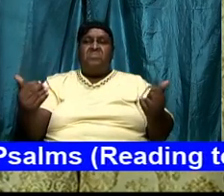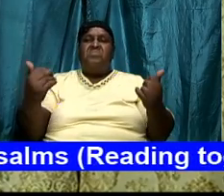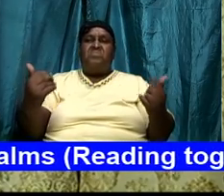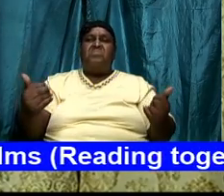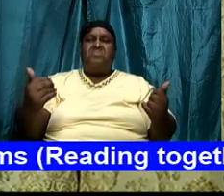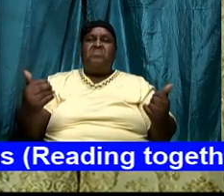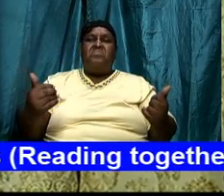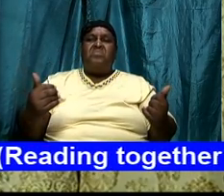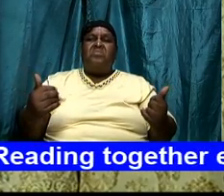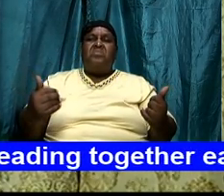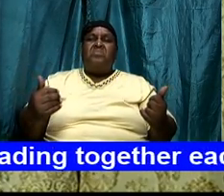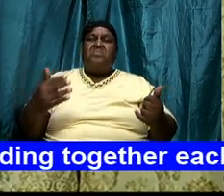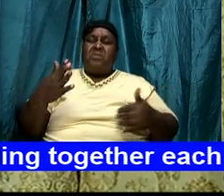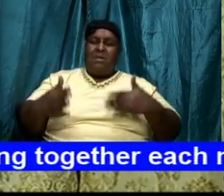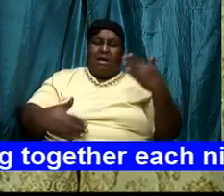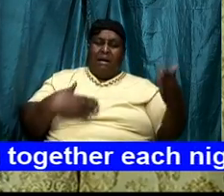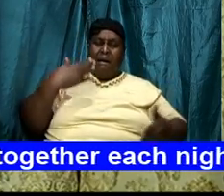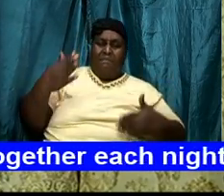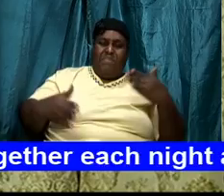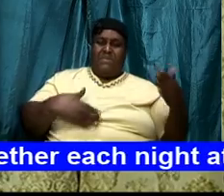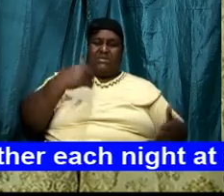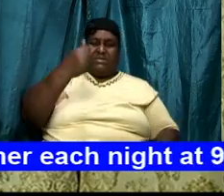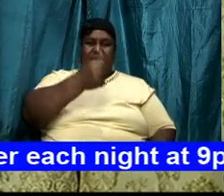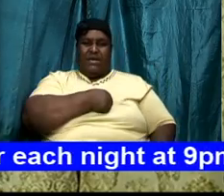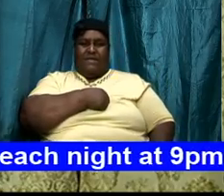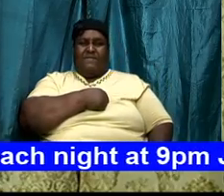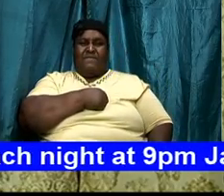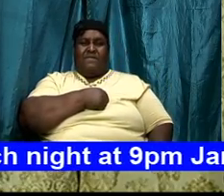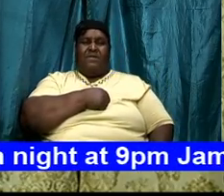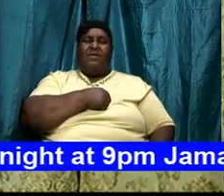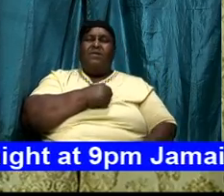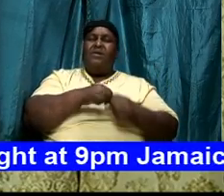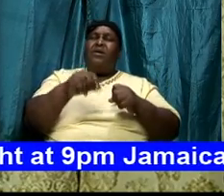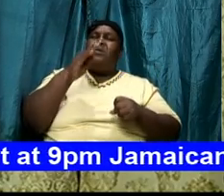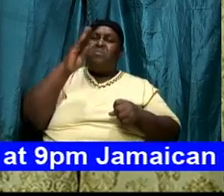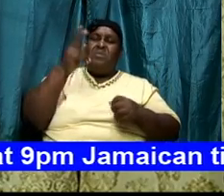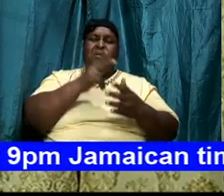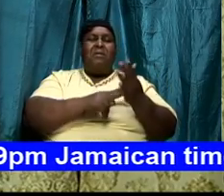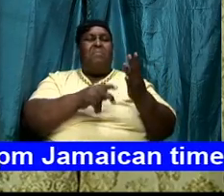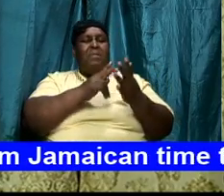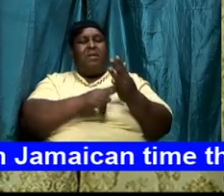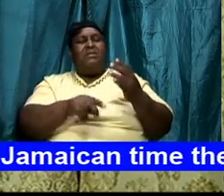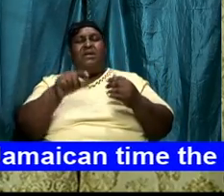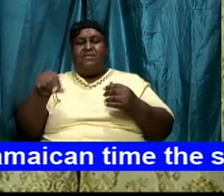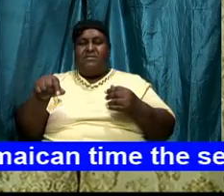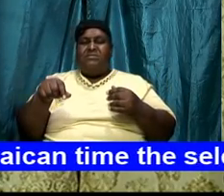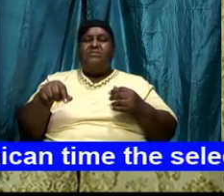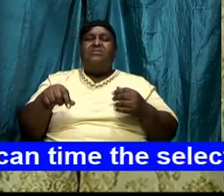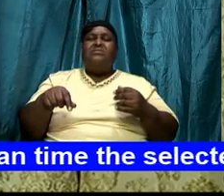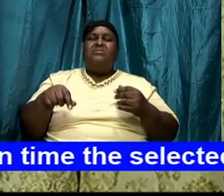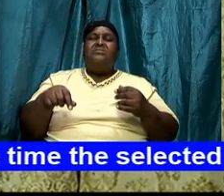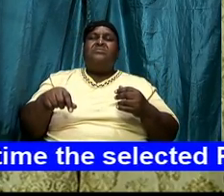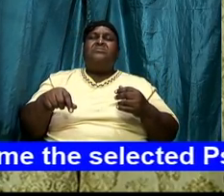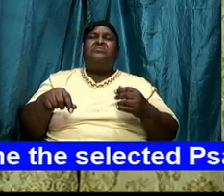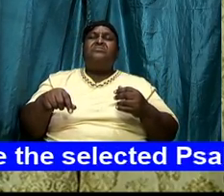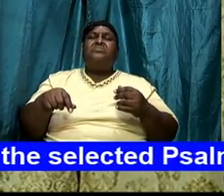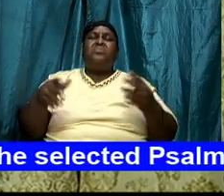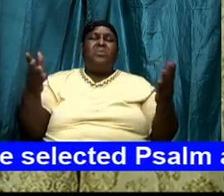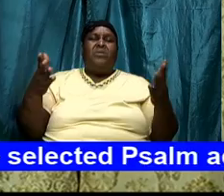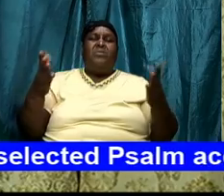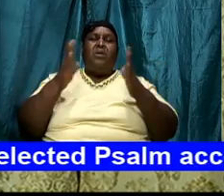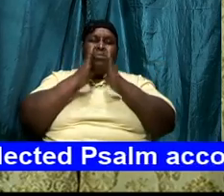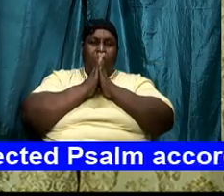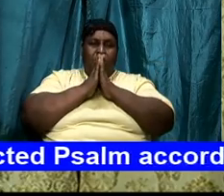going to delight ourselves and so it is going to become a part of us and this is what we are praying towards young people